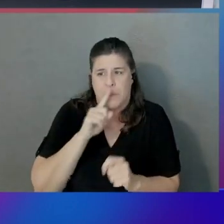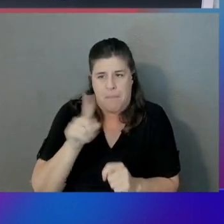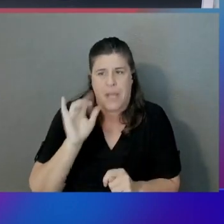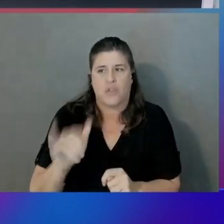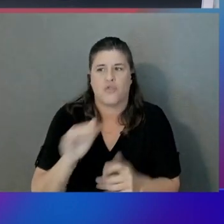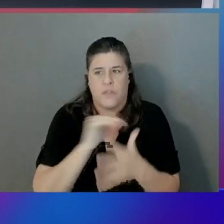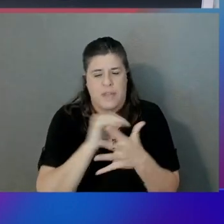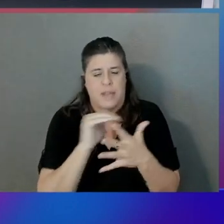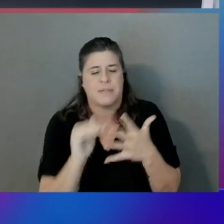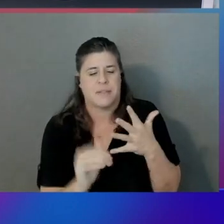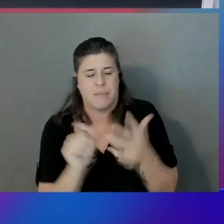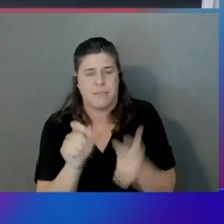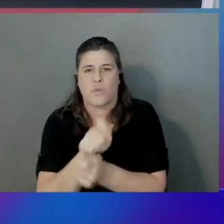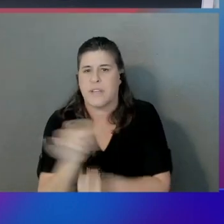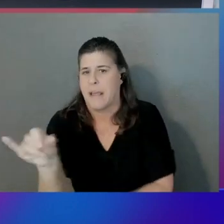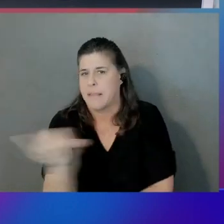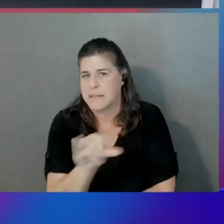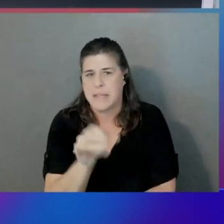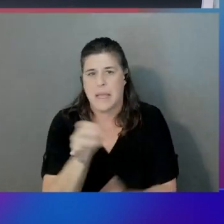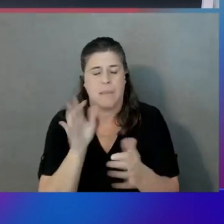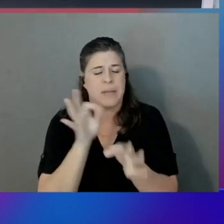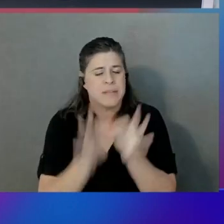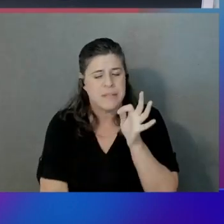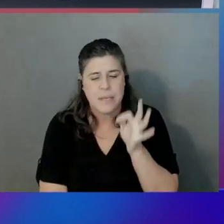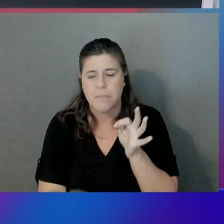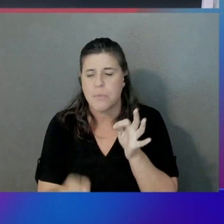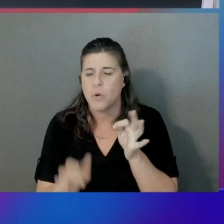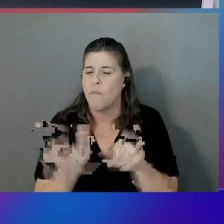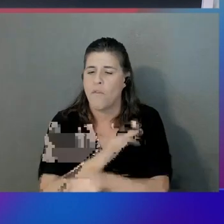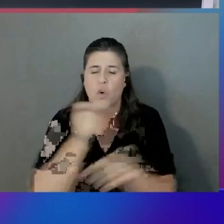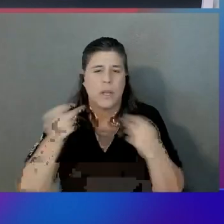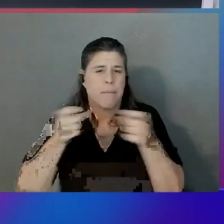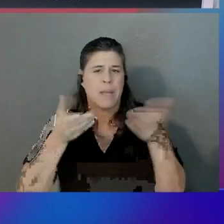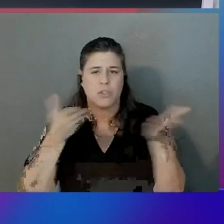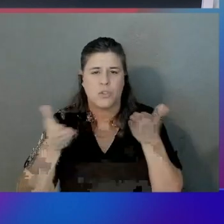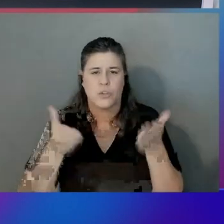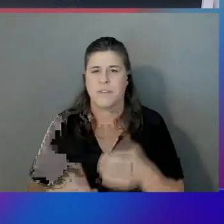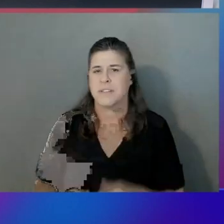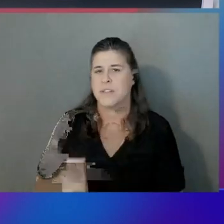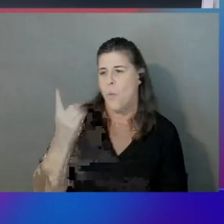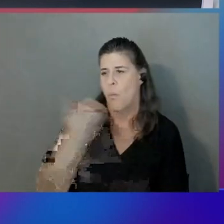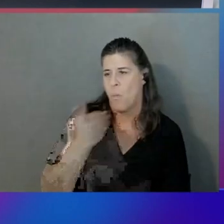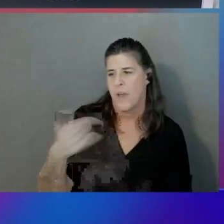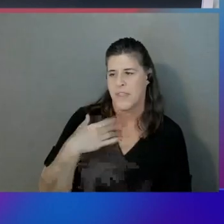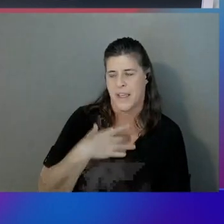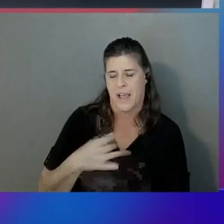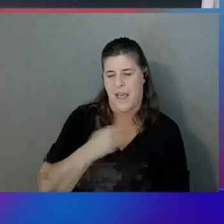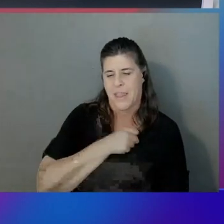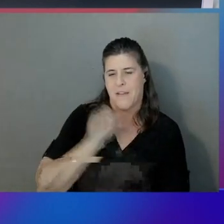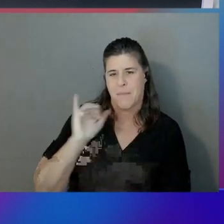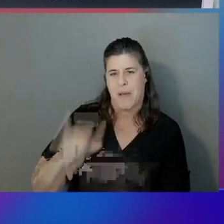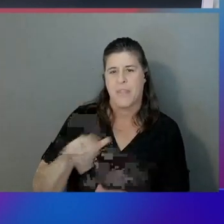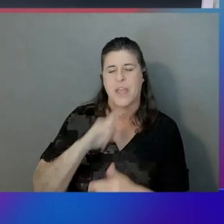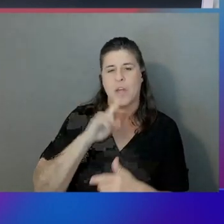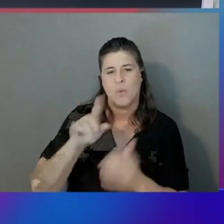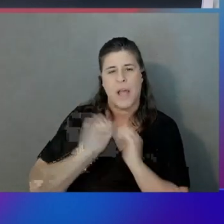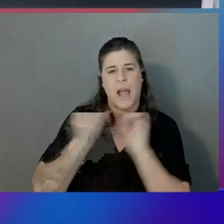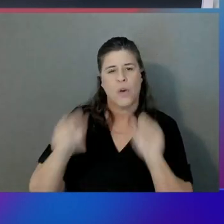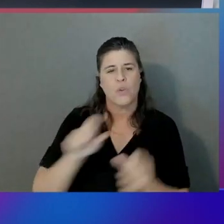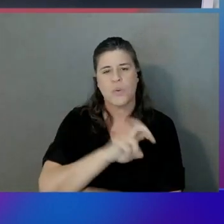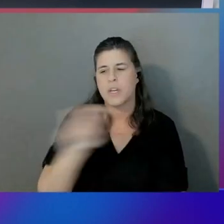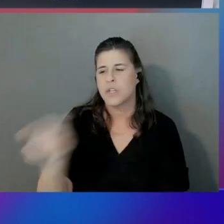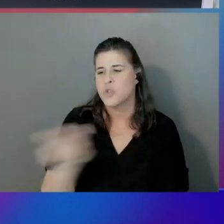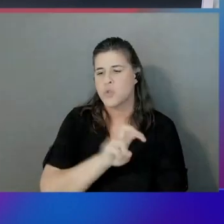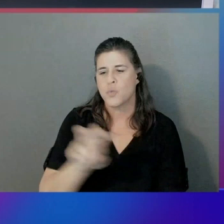the same. It's very simple and it's a fully managed service as well. Yeah, one of the things I love about SageMaker is how you can just switch the instance type and